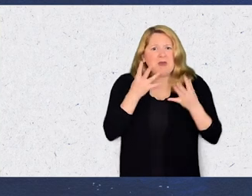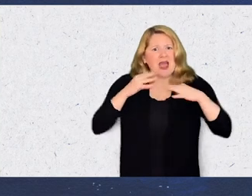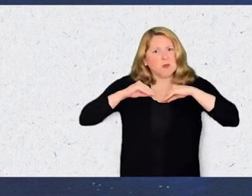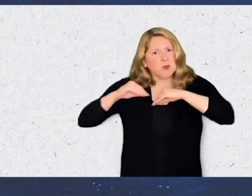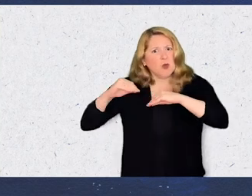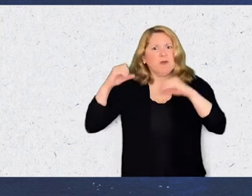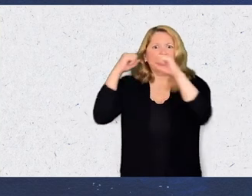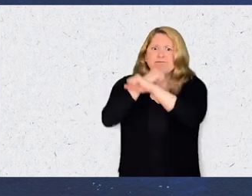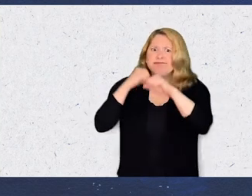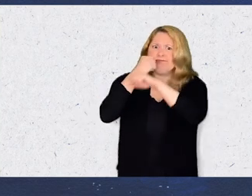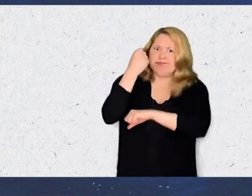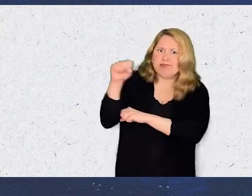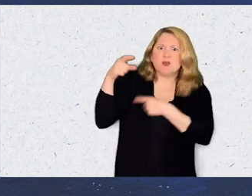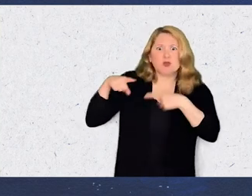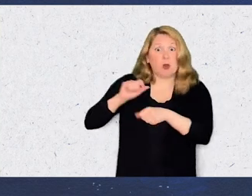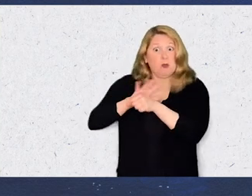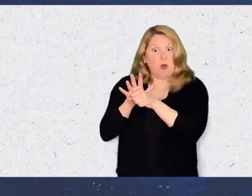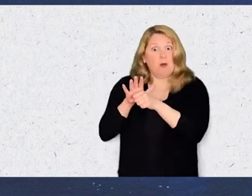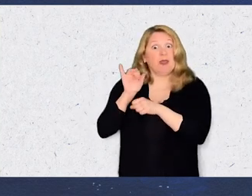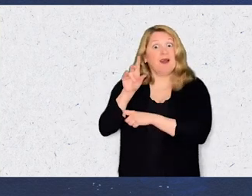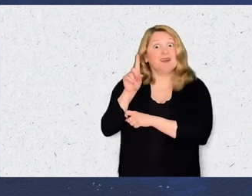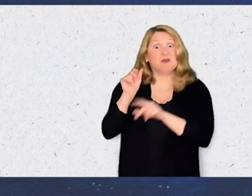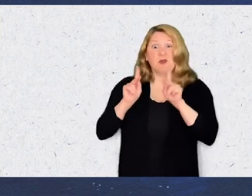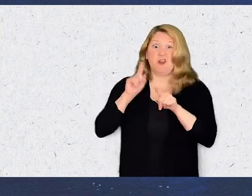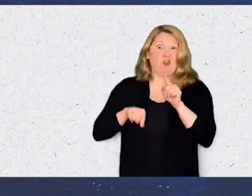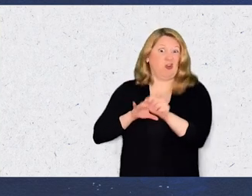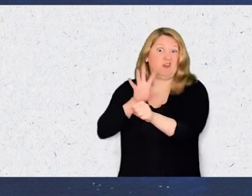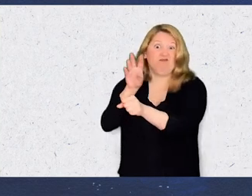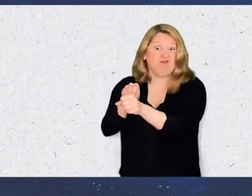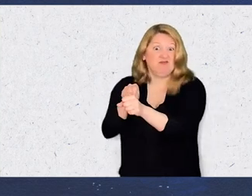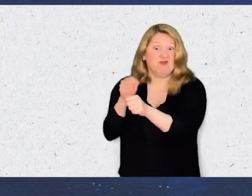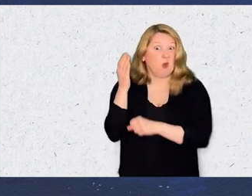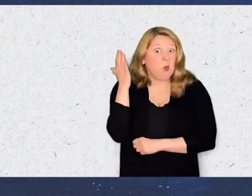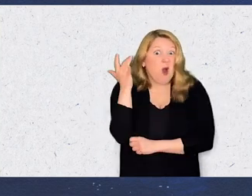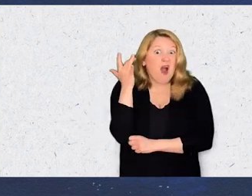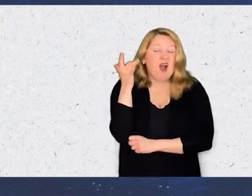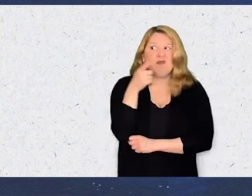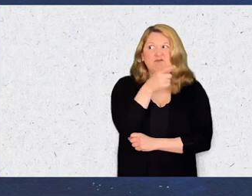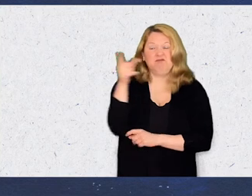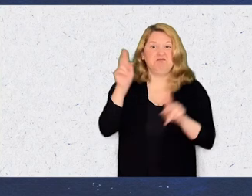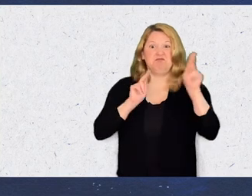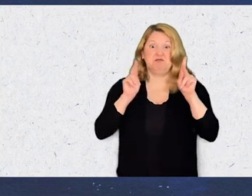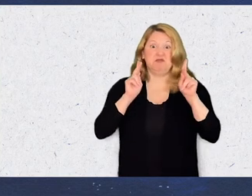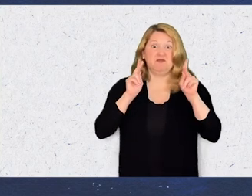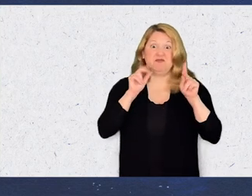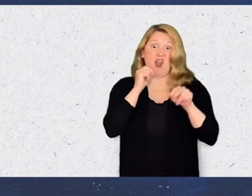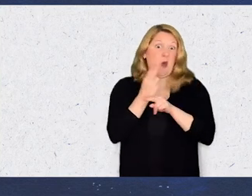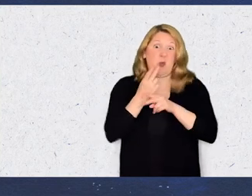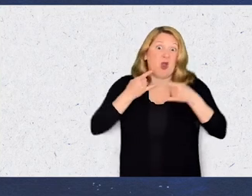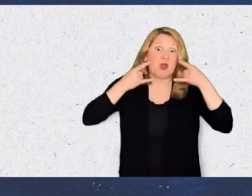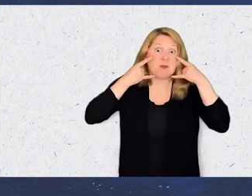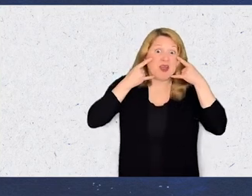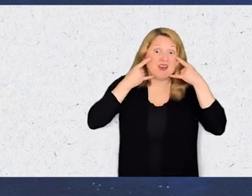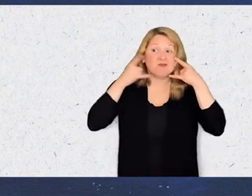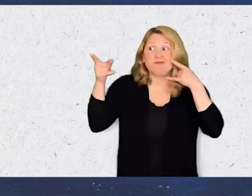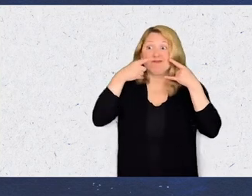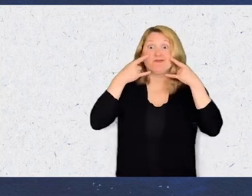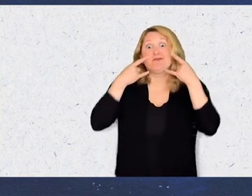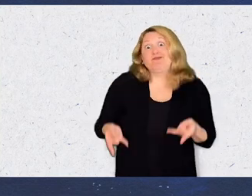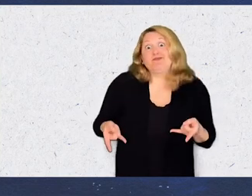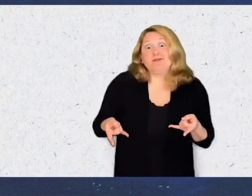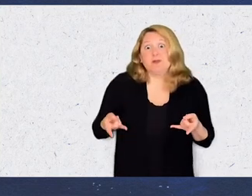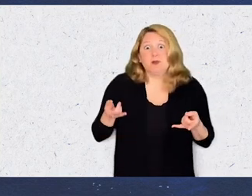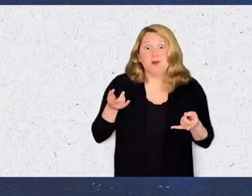been so many movements during the pandemic that disabled people haven't been able to be a part of because of people not wearing